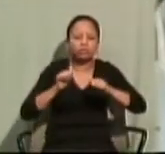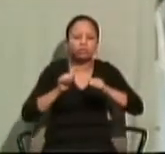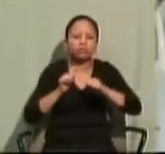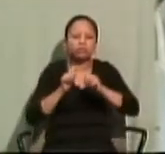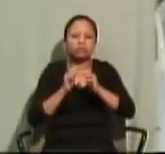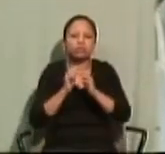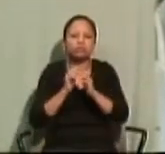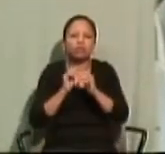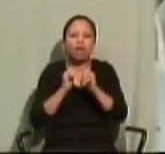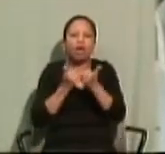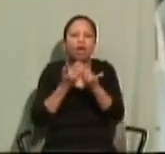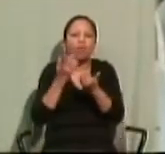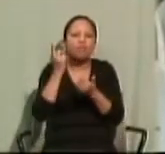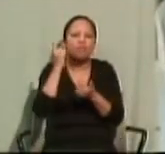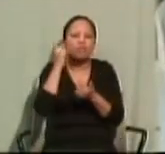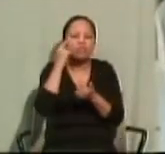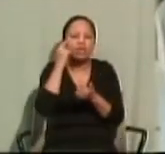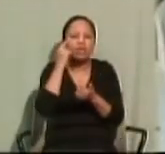how we think.